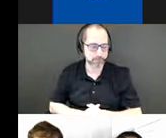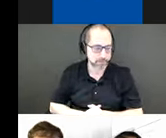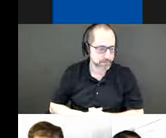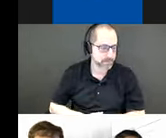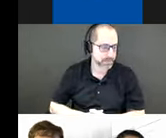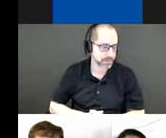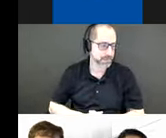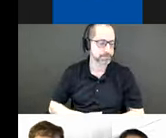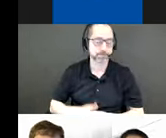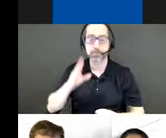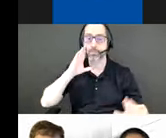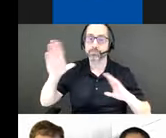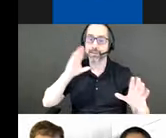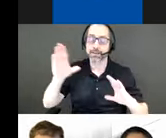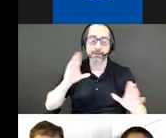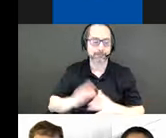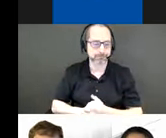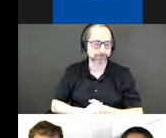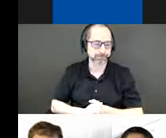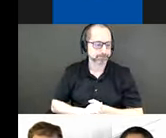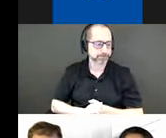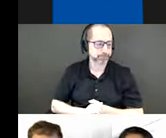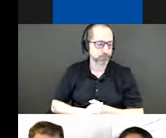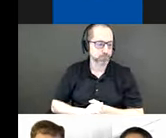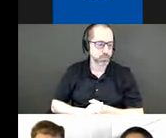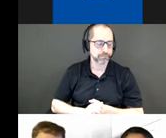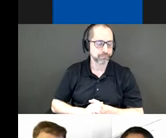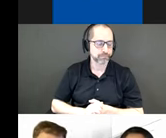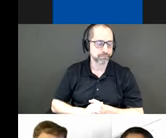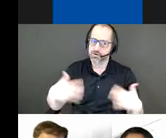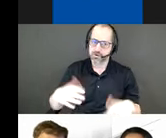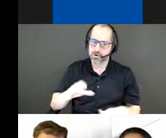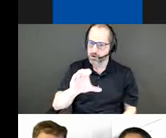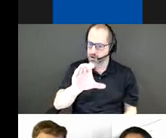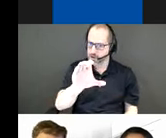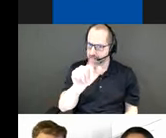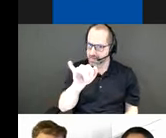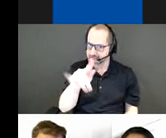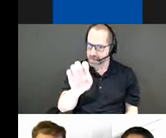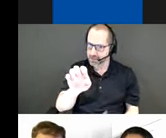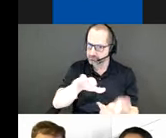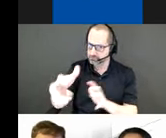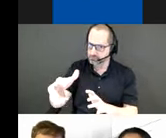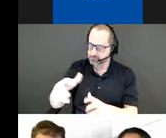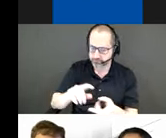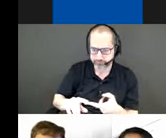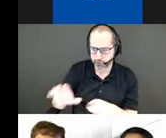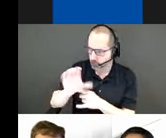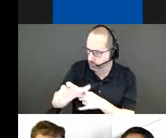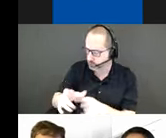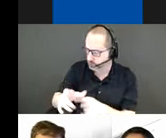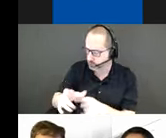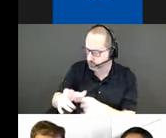Hello, everyone. In a time of climate crisis, cultural reckoning and pandemic uncertainty, the